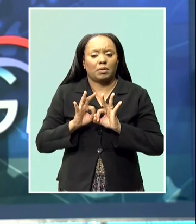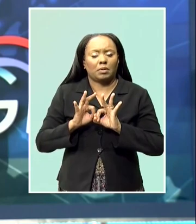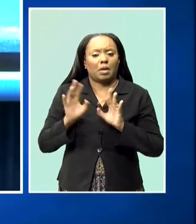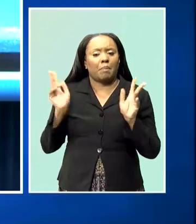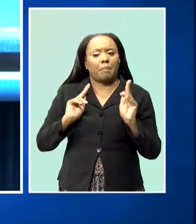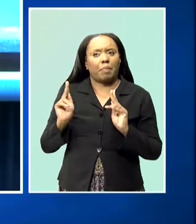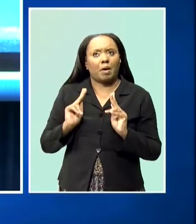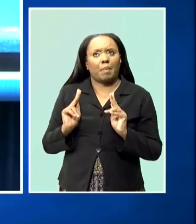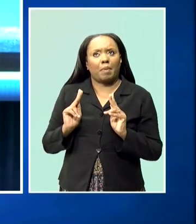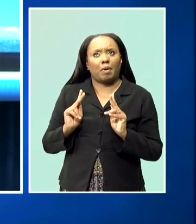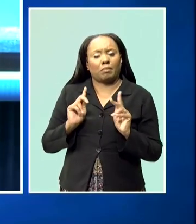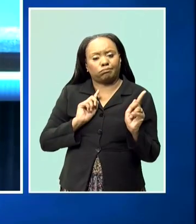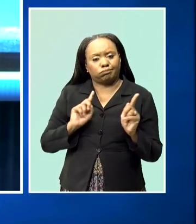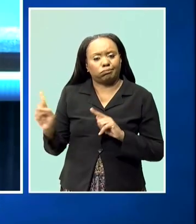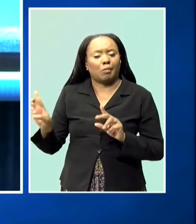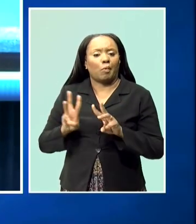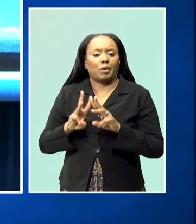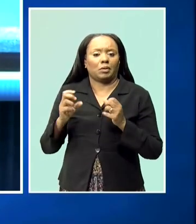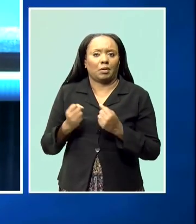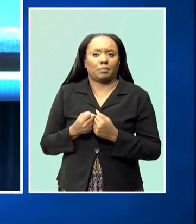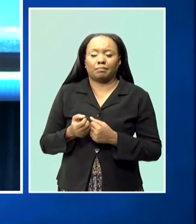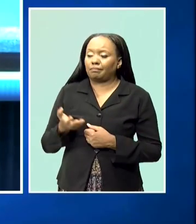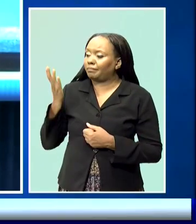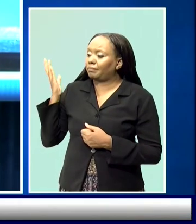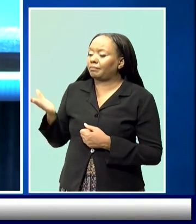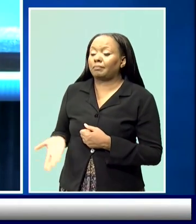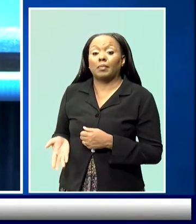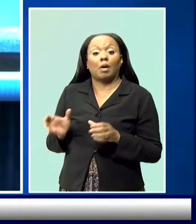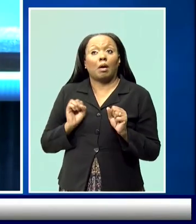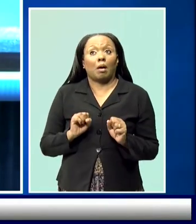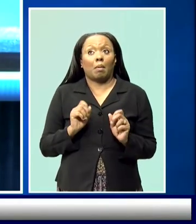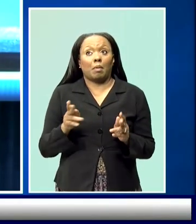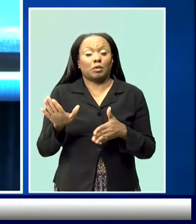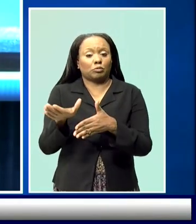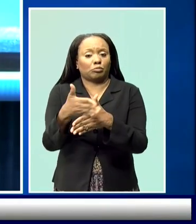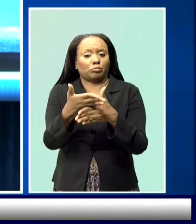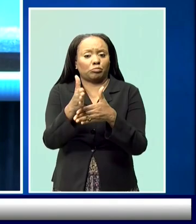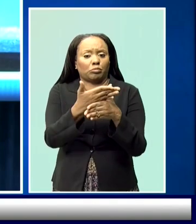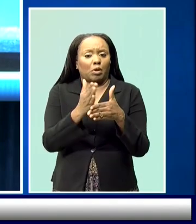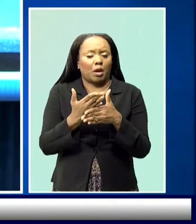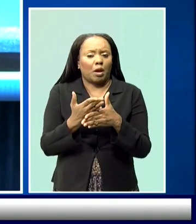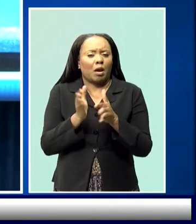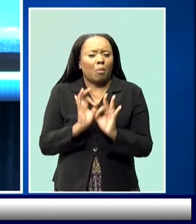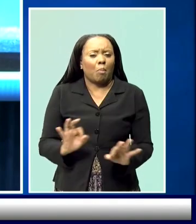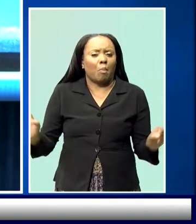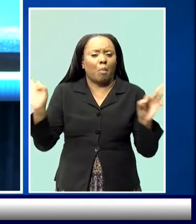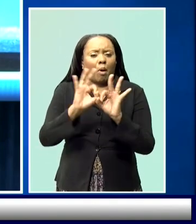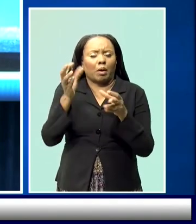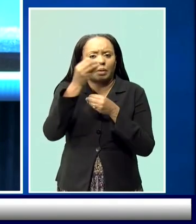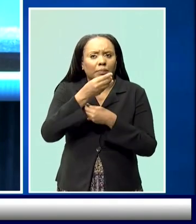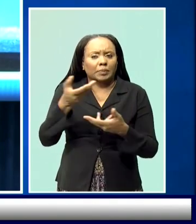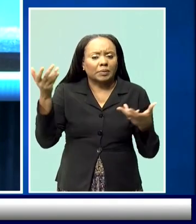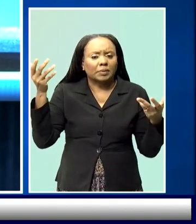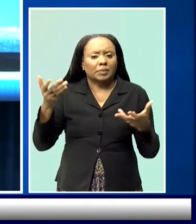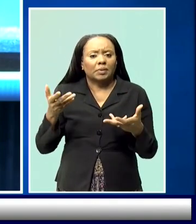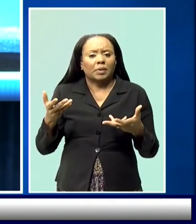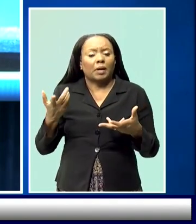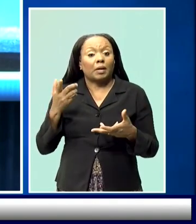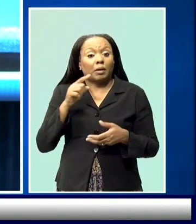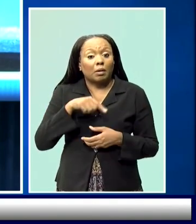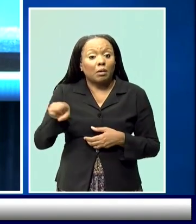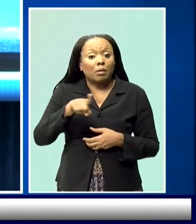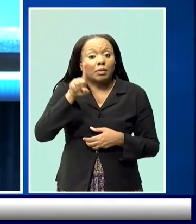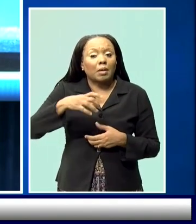It is also an opportunity to share critical information that would facilitate industry stakeholders to take advantages